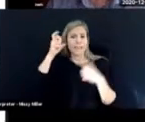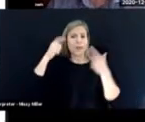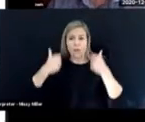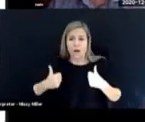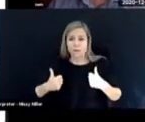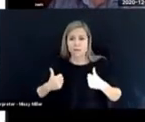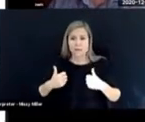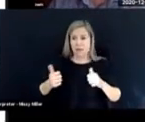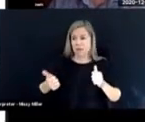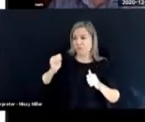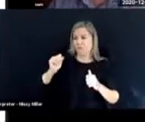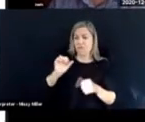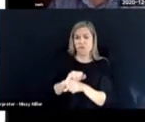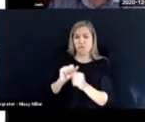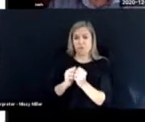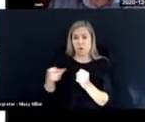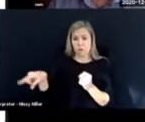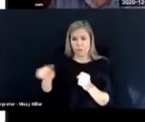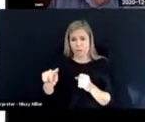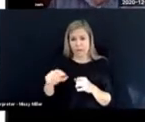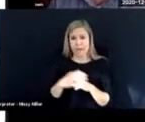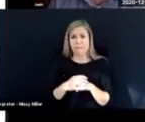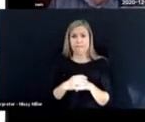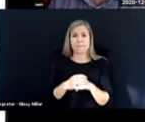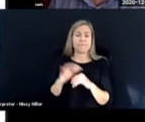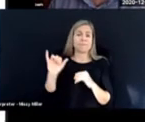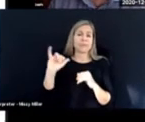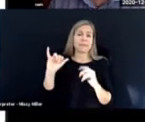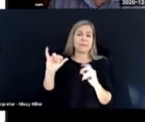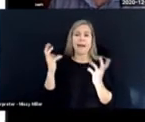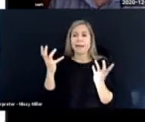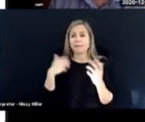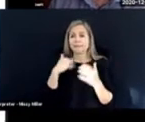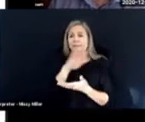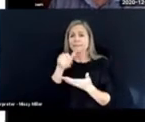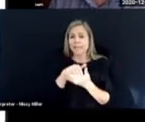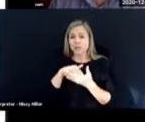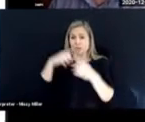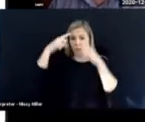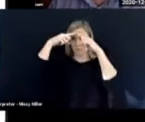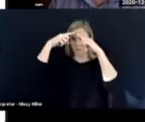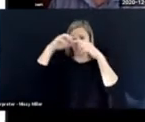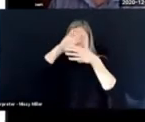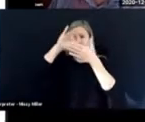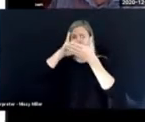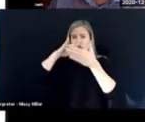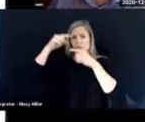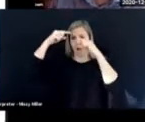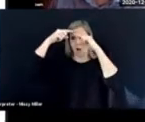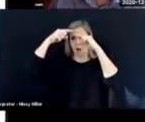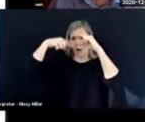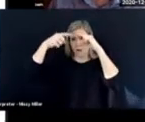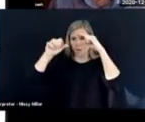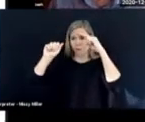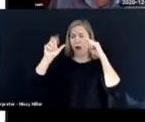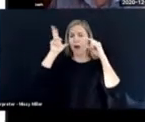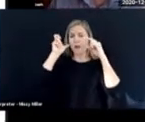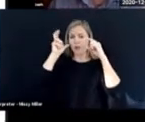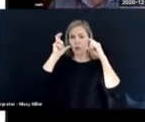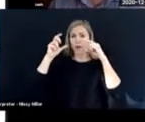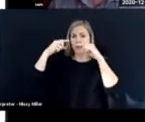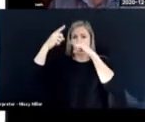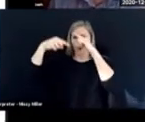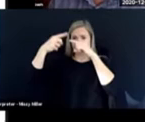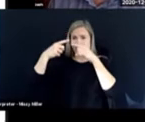hearing loss, like auditory neuropathy or central auditory processing